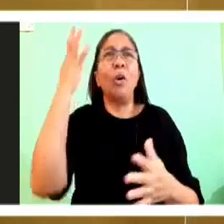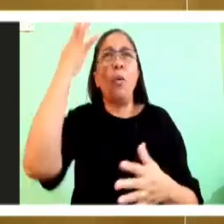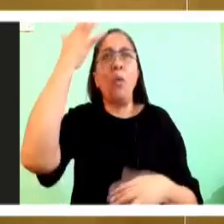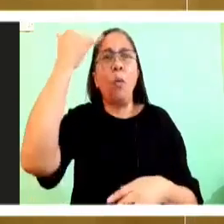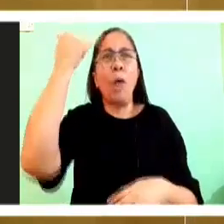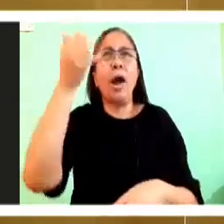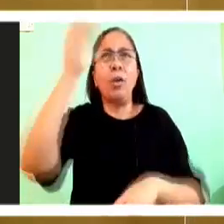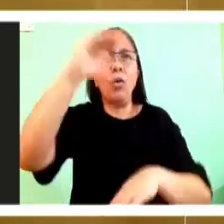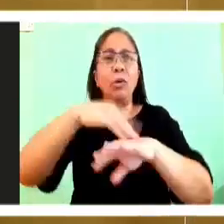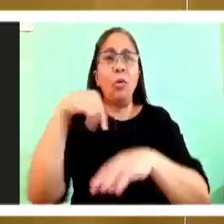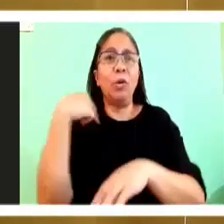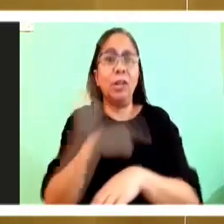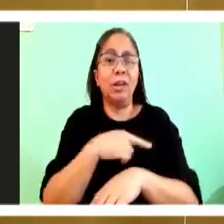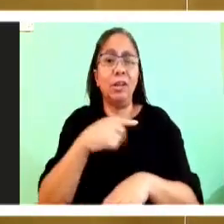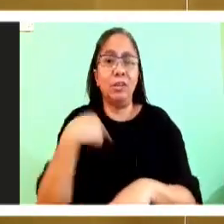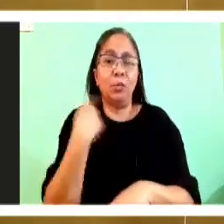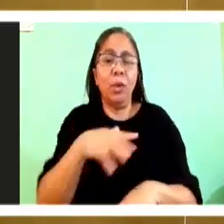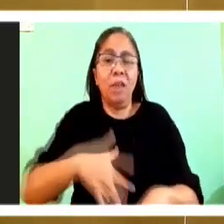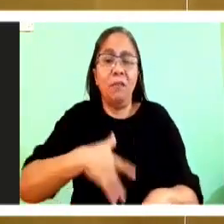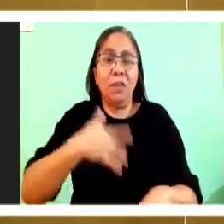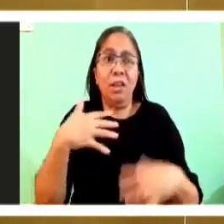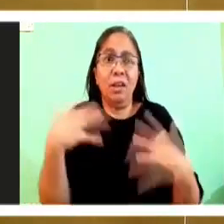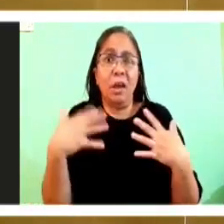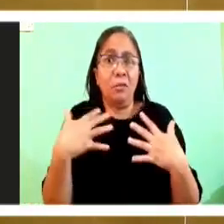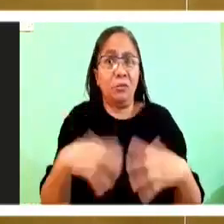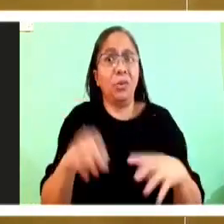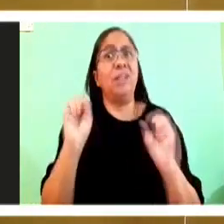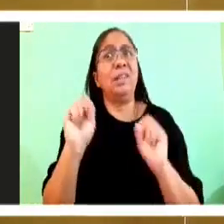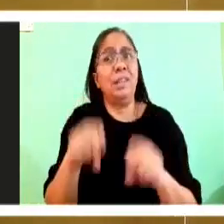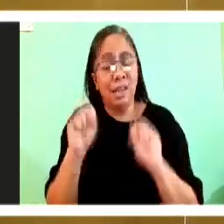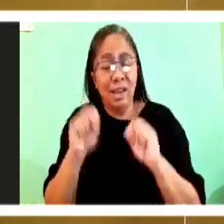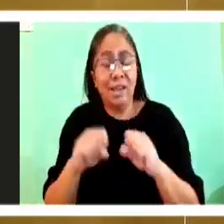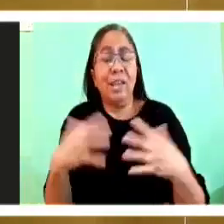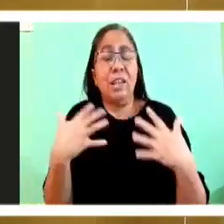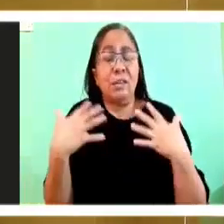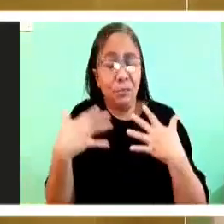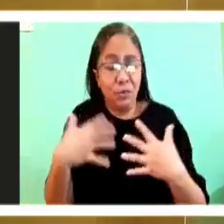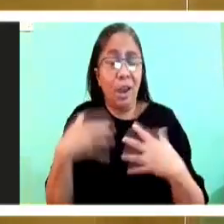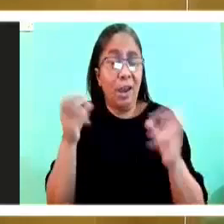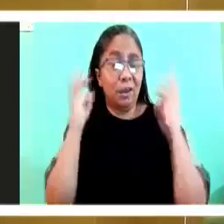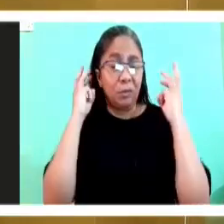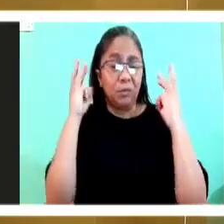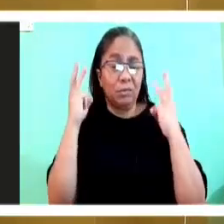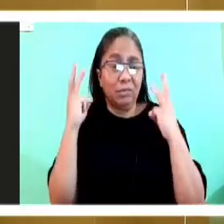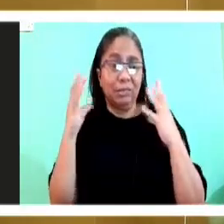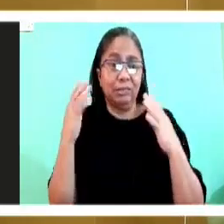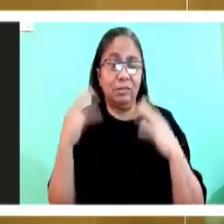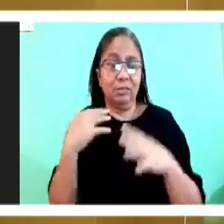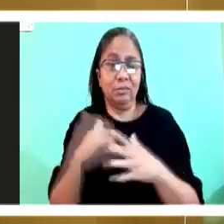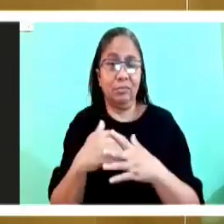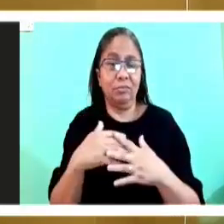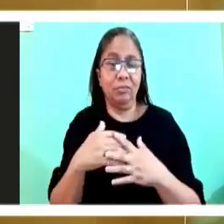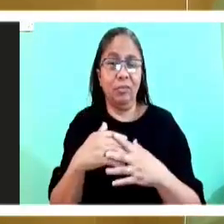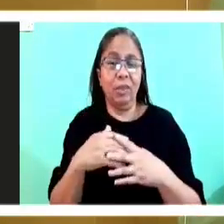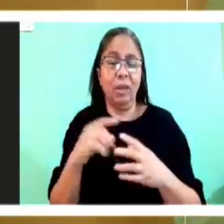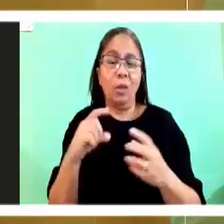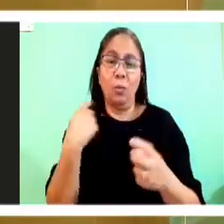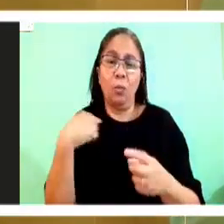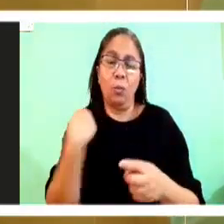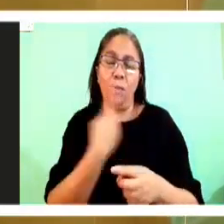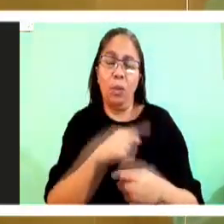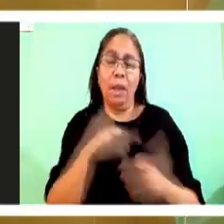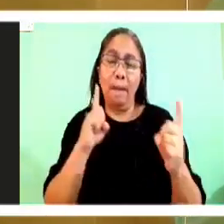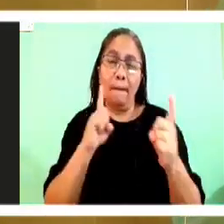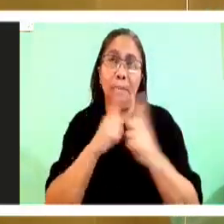God asks us to do what he's calling us to do. It is terrifying when we have the encounter with God. That's what Isaiah and Peter